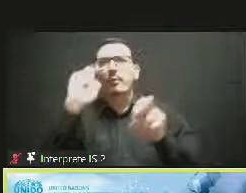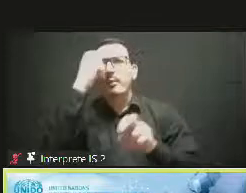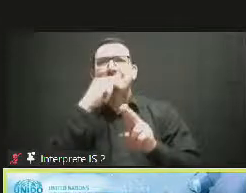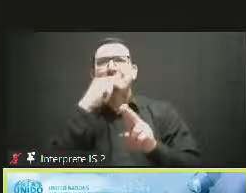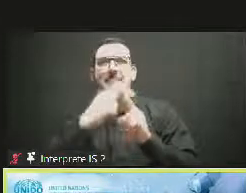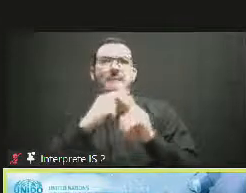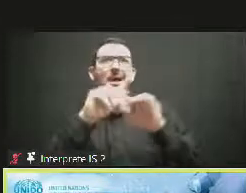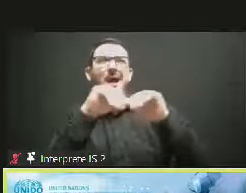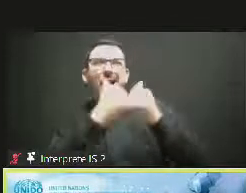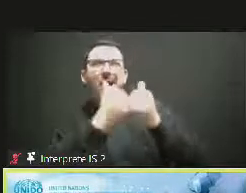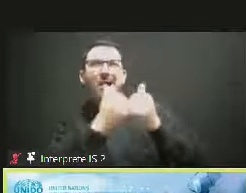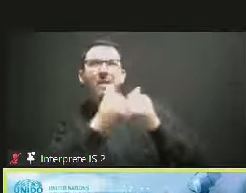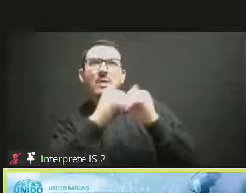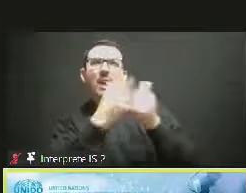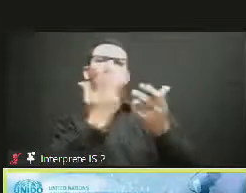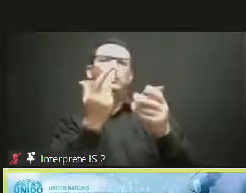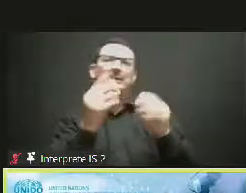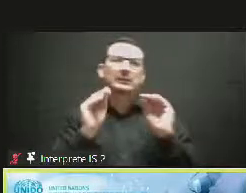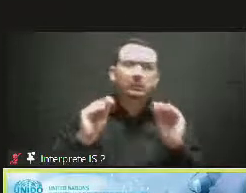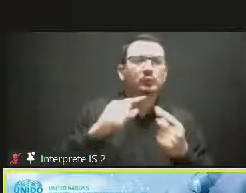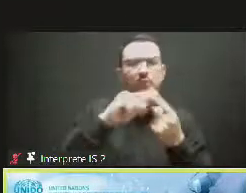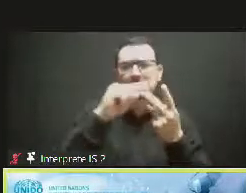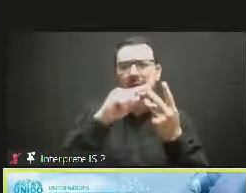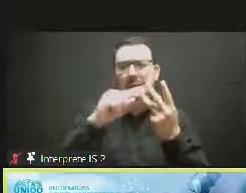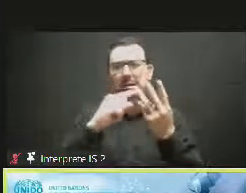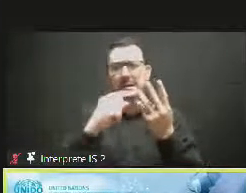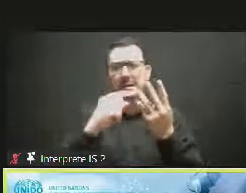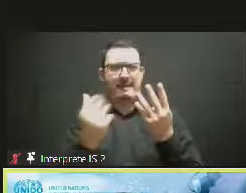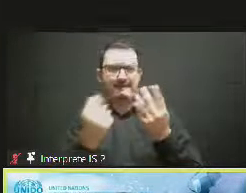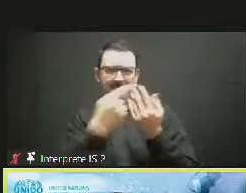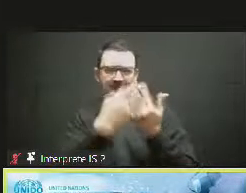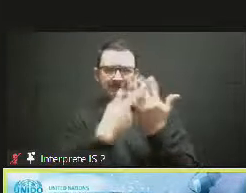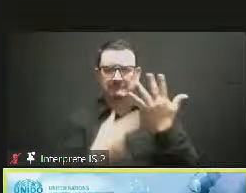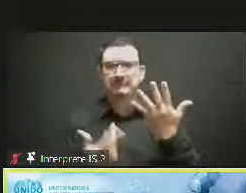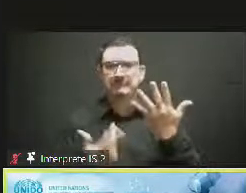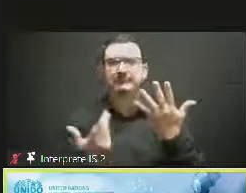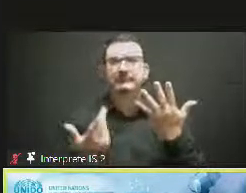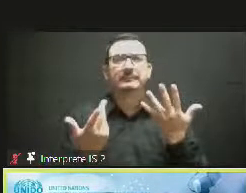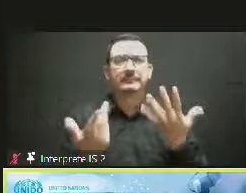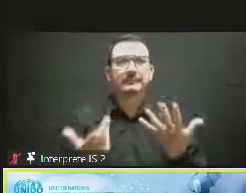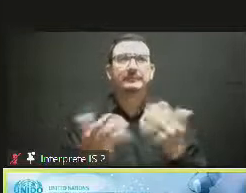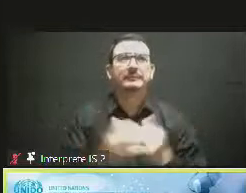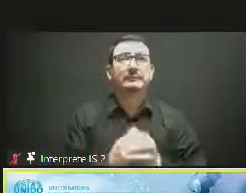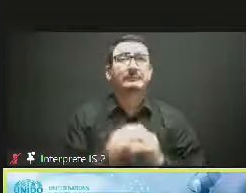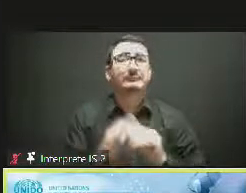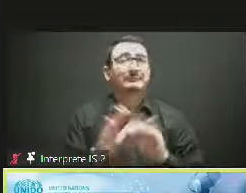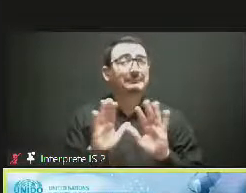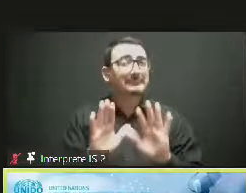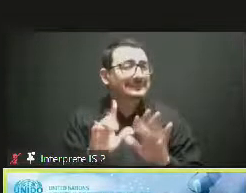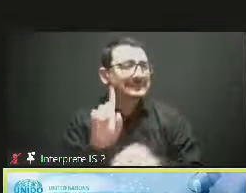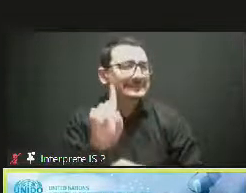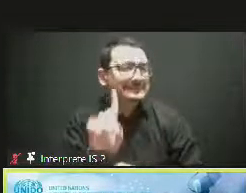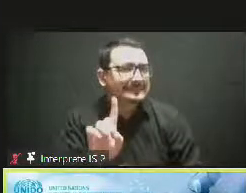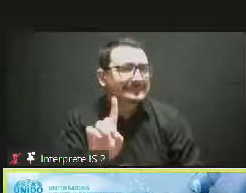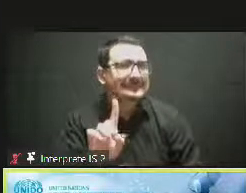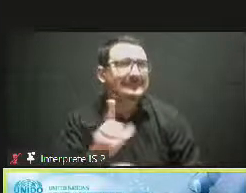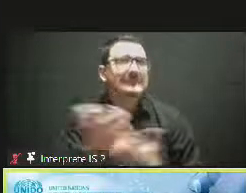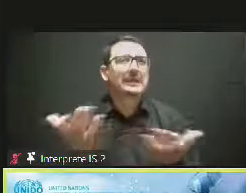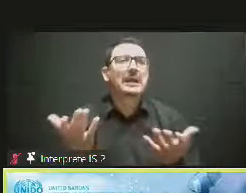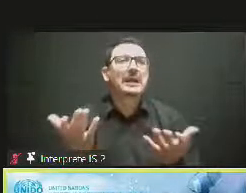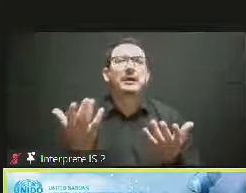aspects in common. And we see creative industries as commodities, as a value chain, where we